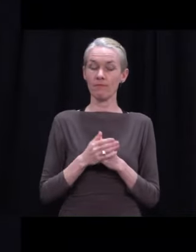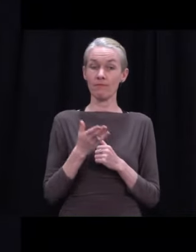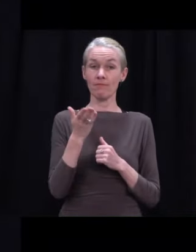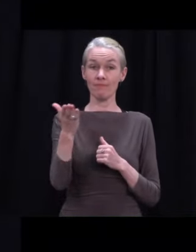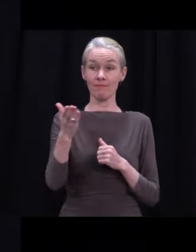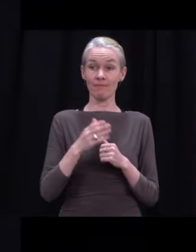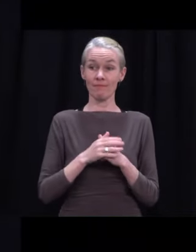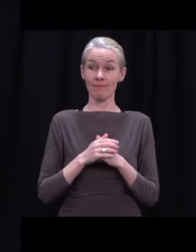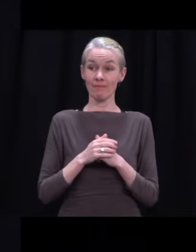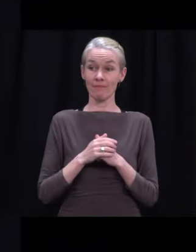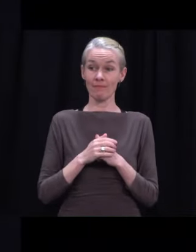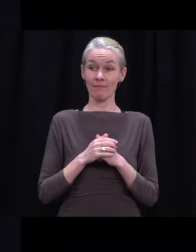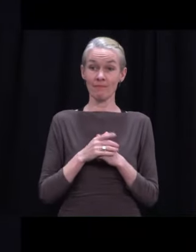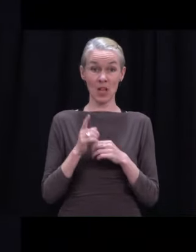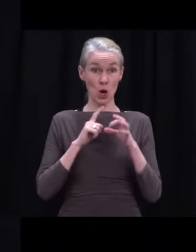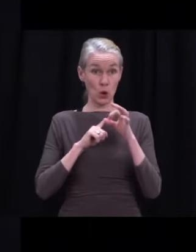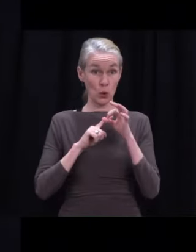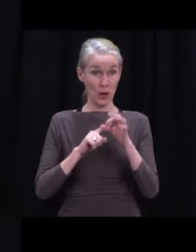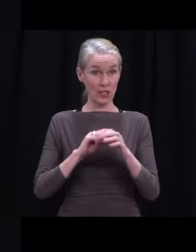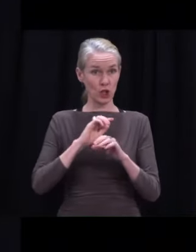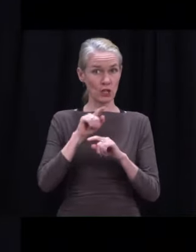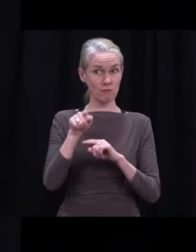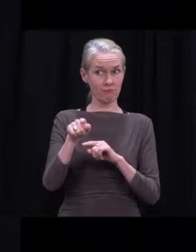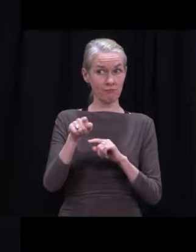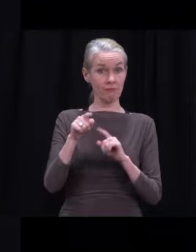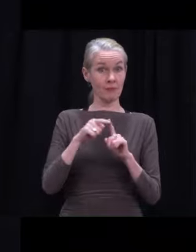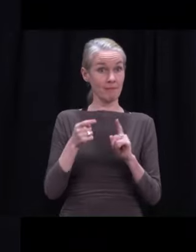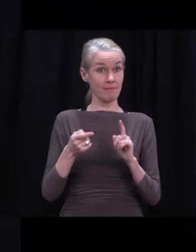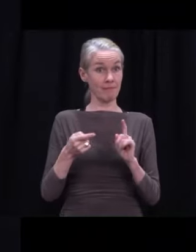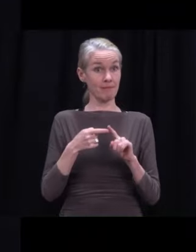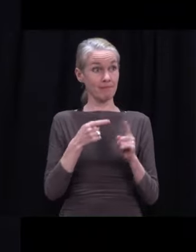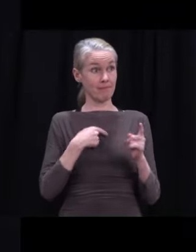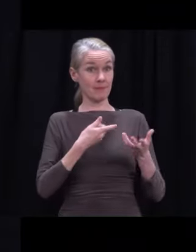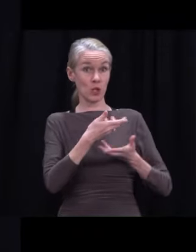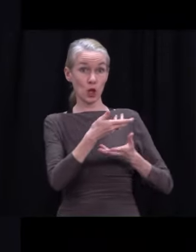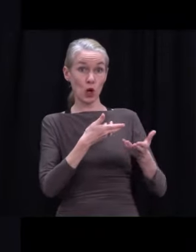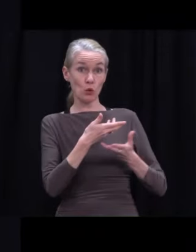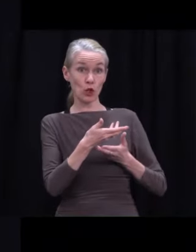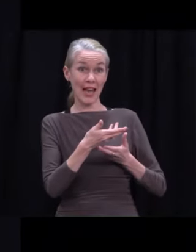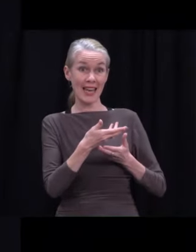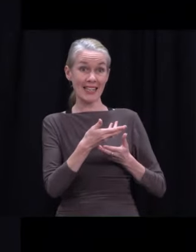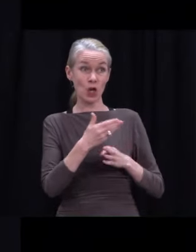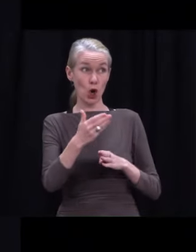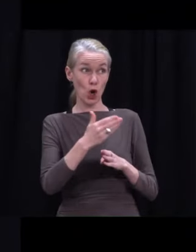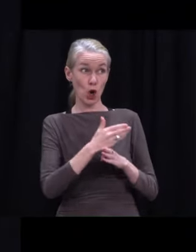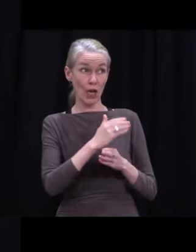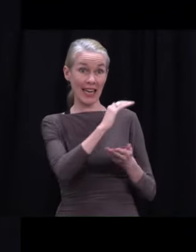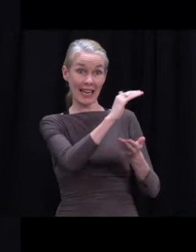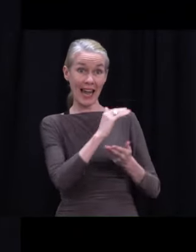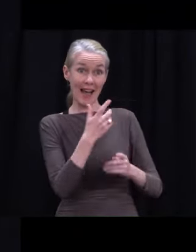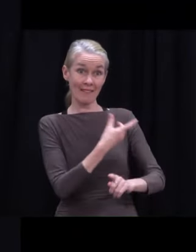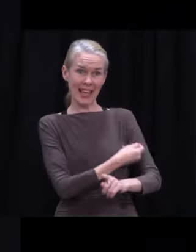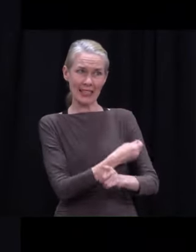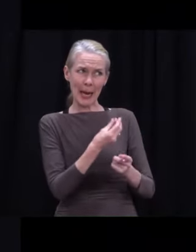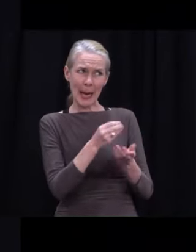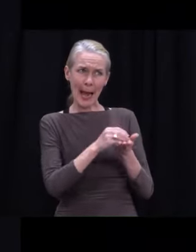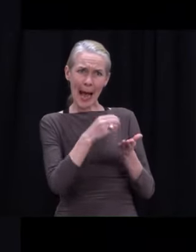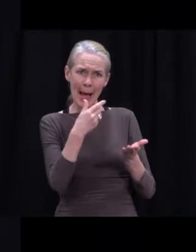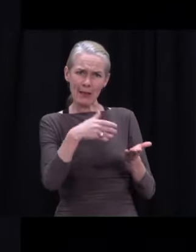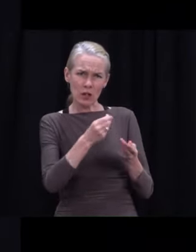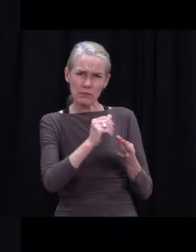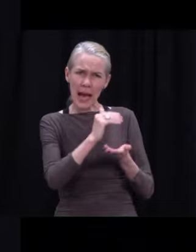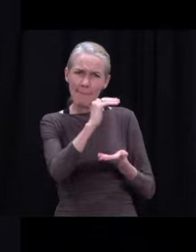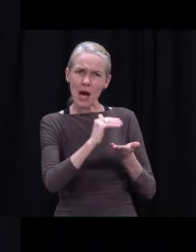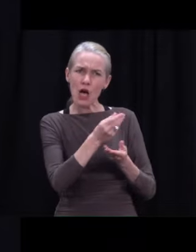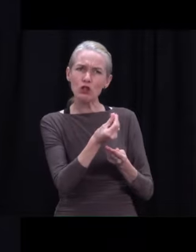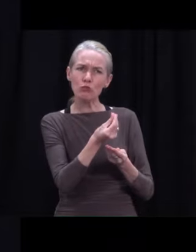deal or the swap is going to come? No. No? No, I can't. And nor do I anticipate that that's something that will give too much detail away